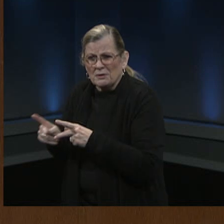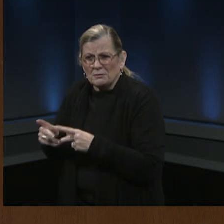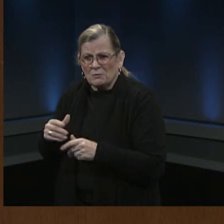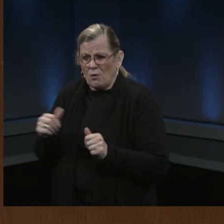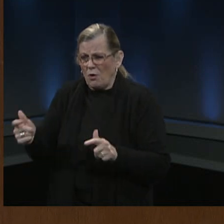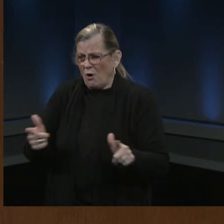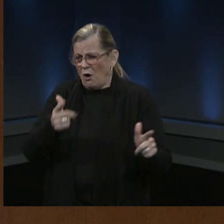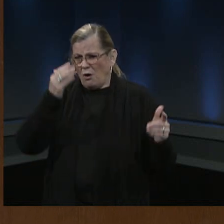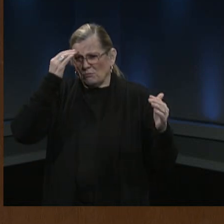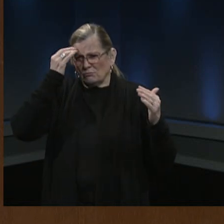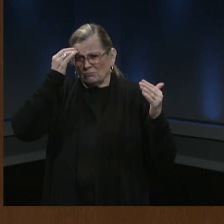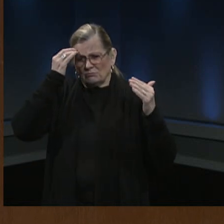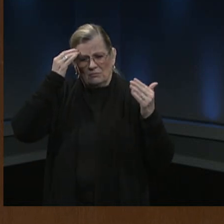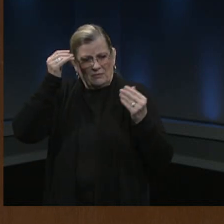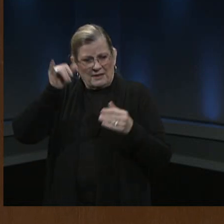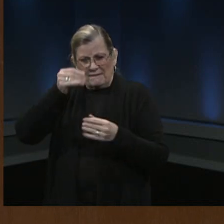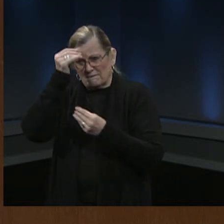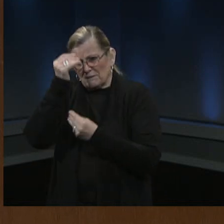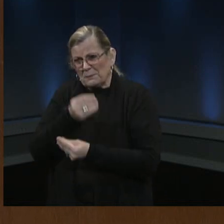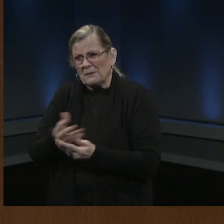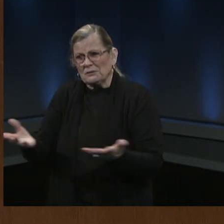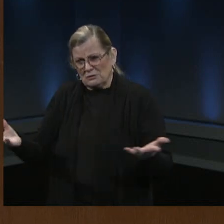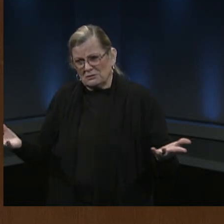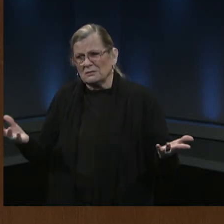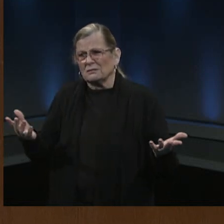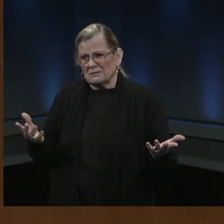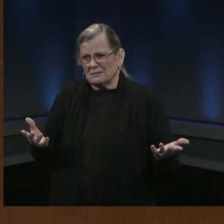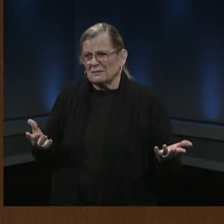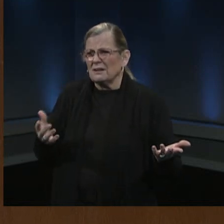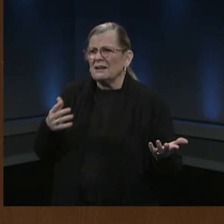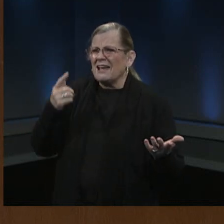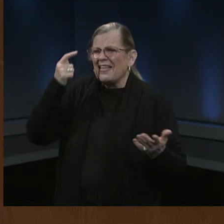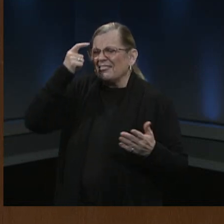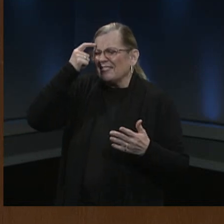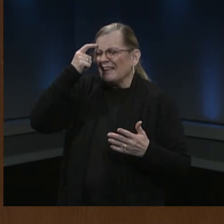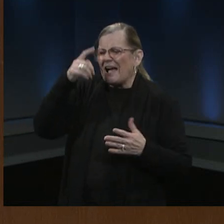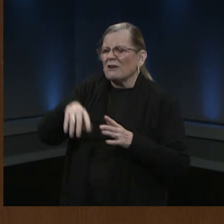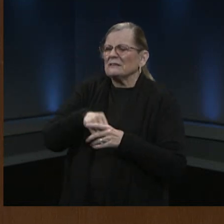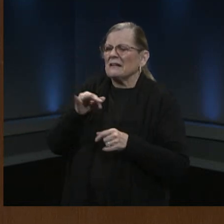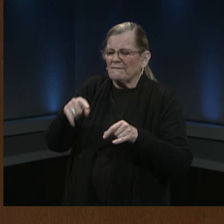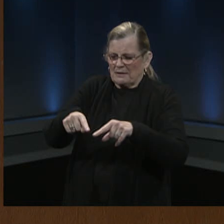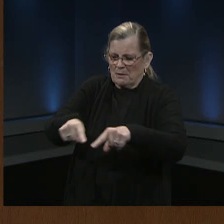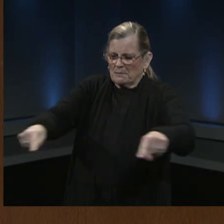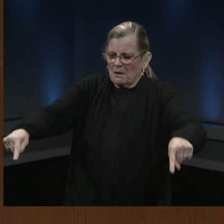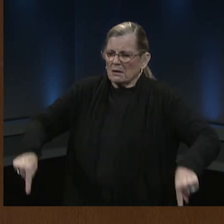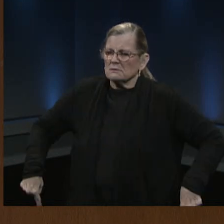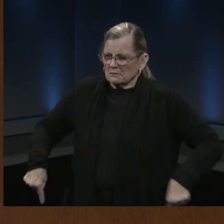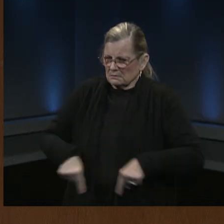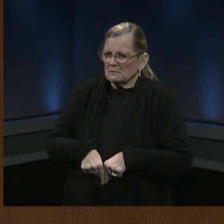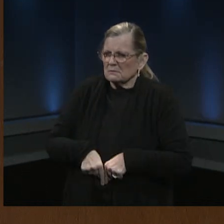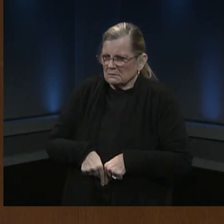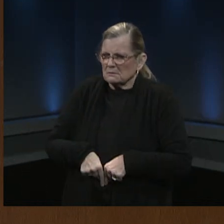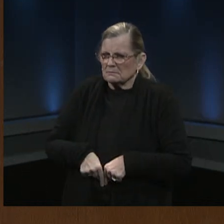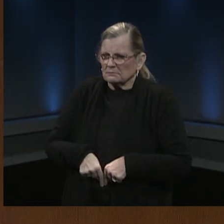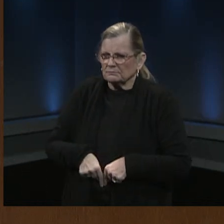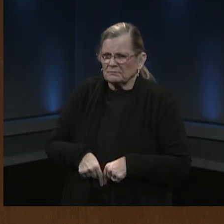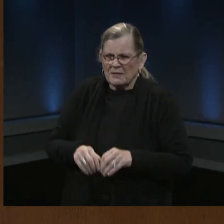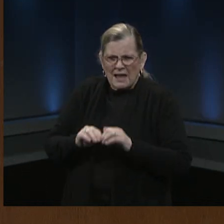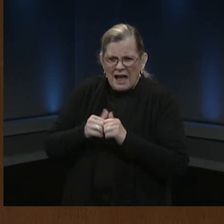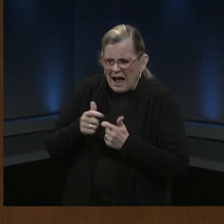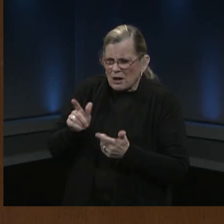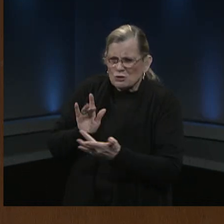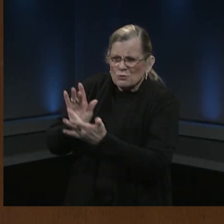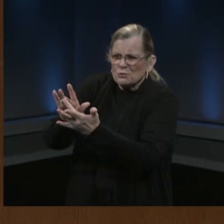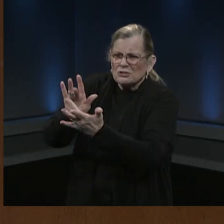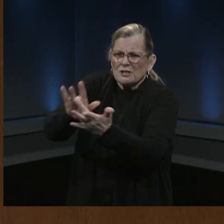message so we have to think outside of just the mainstream and think about ways that we get proximate to groups that are estranged from conversations